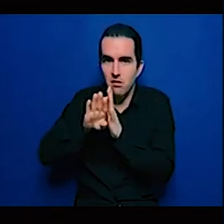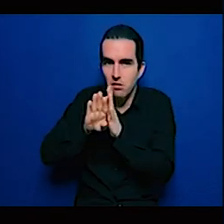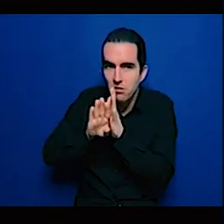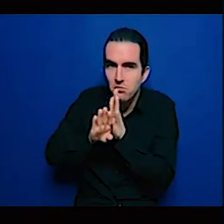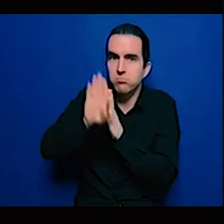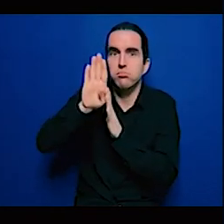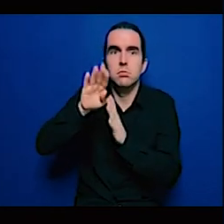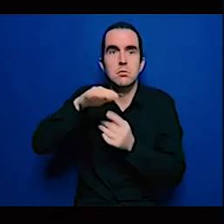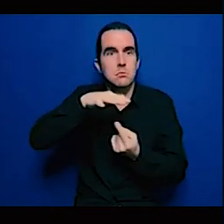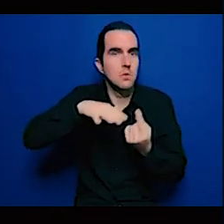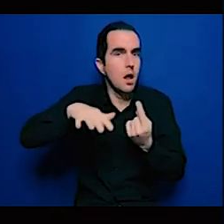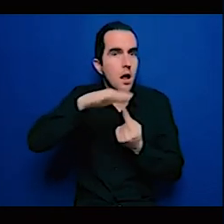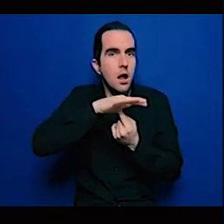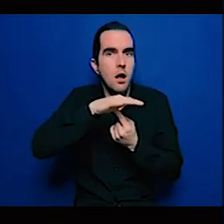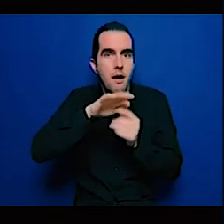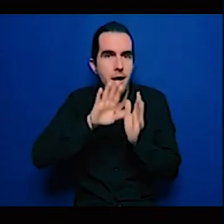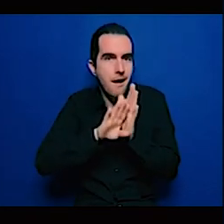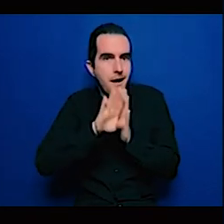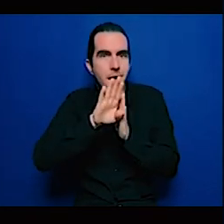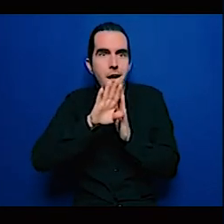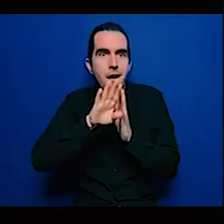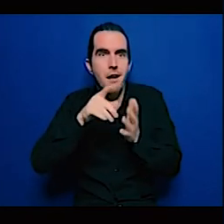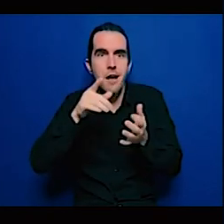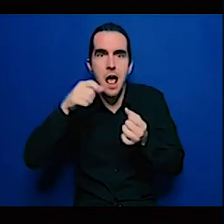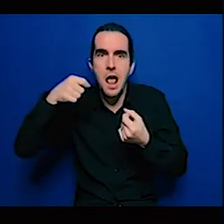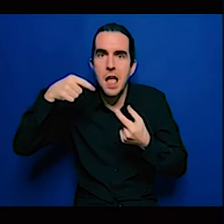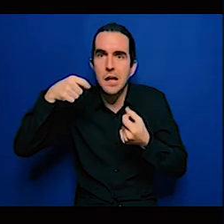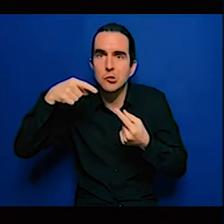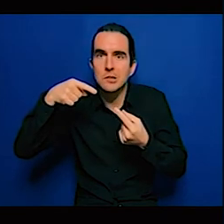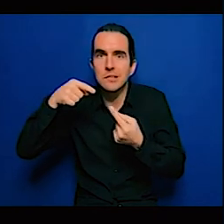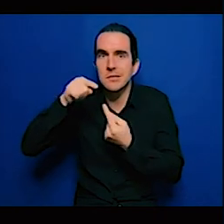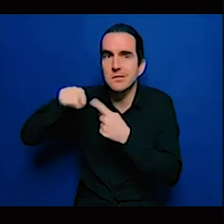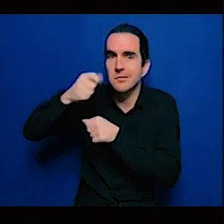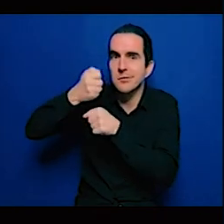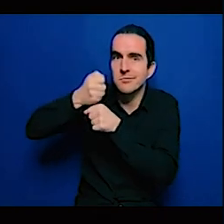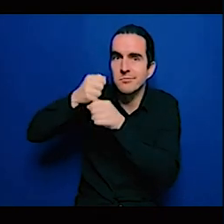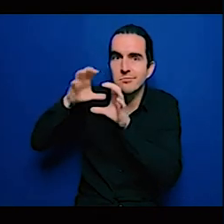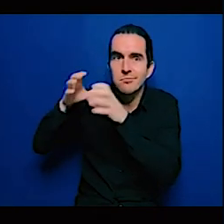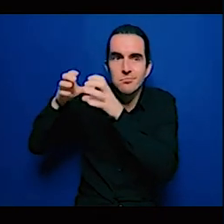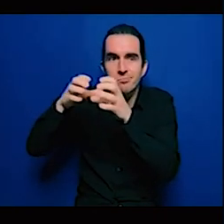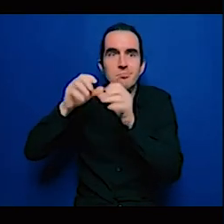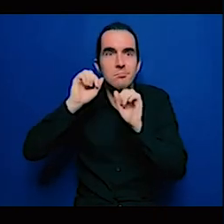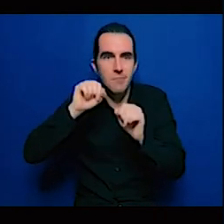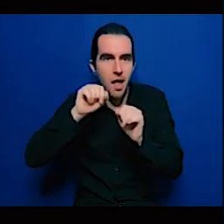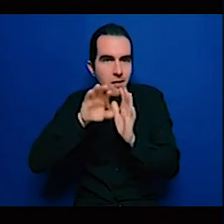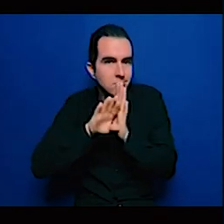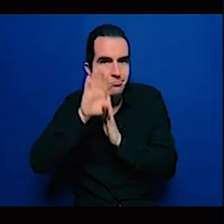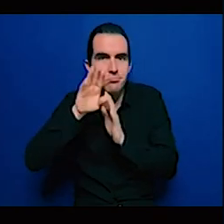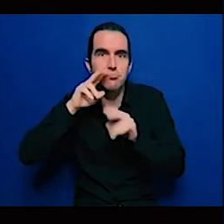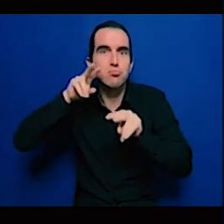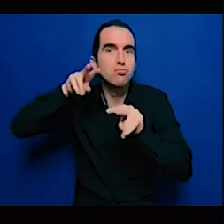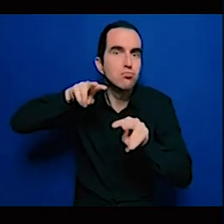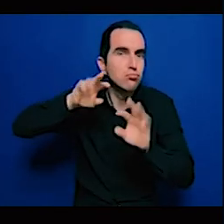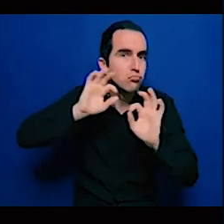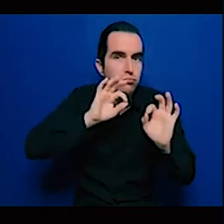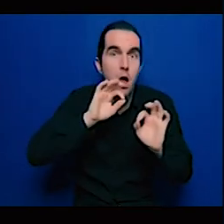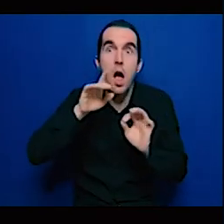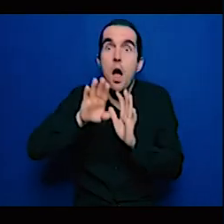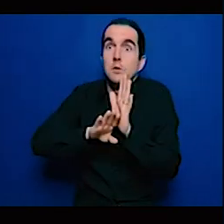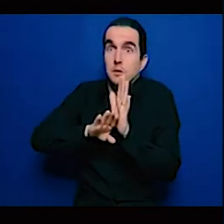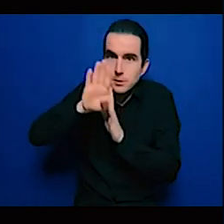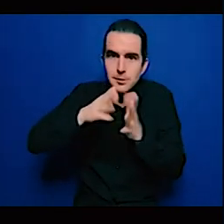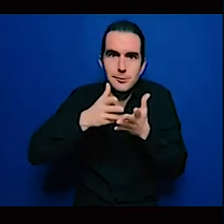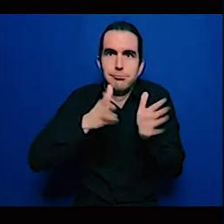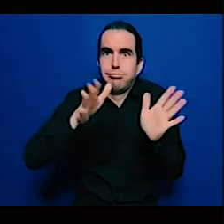transparency aspect of how utilities are run and the transparency in their